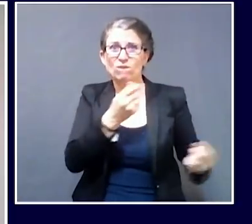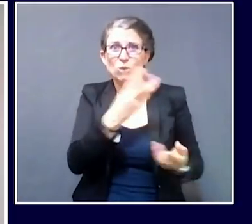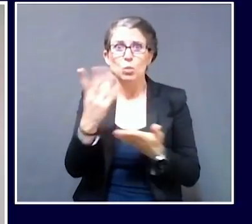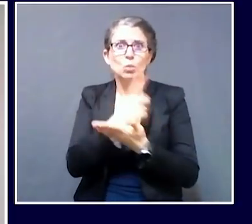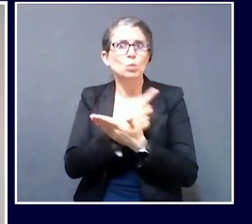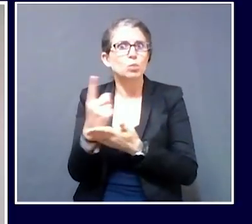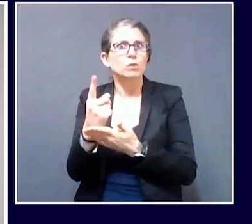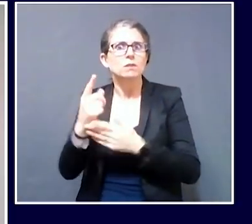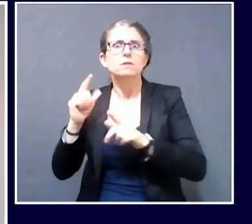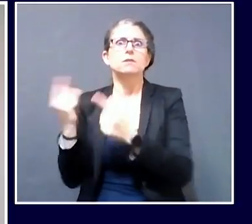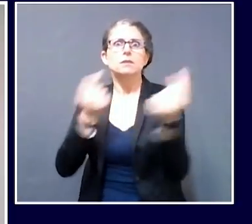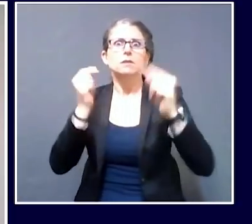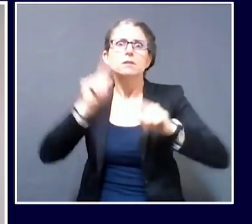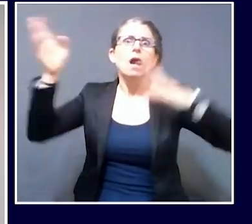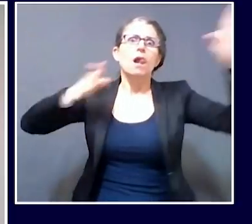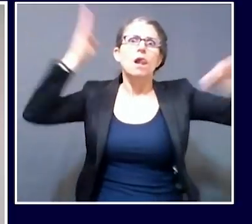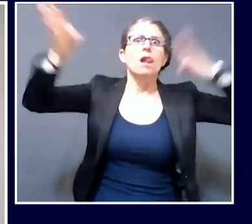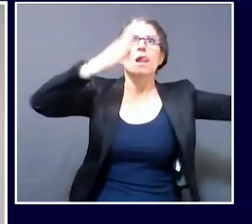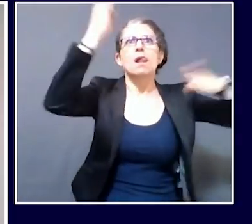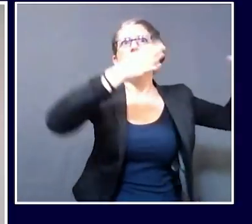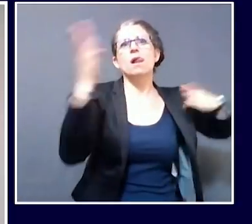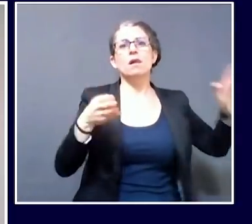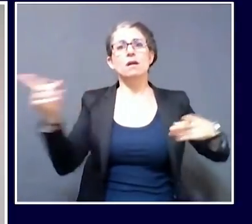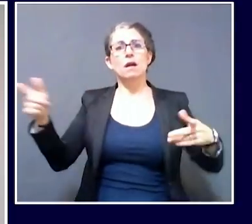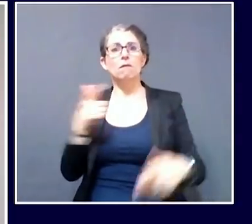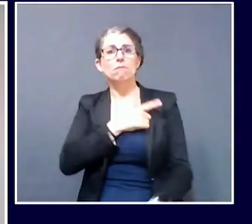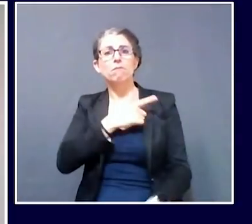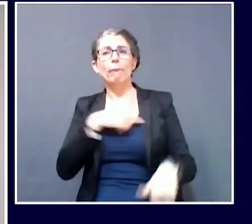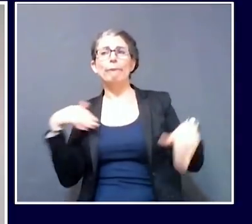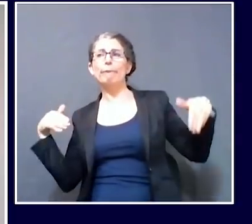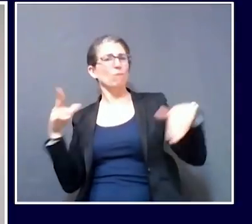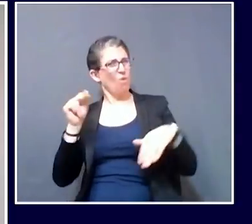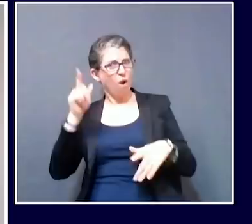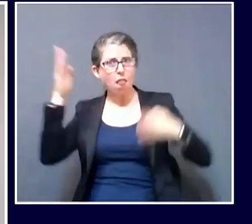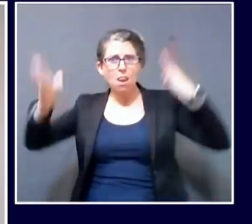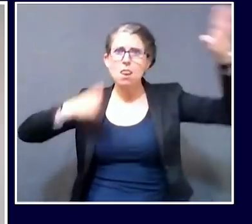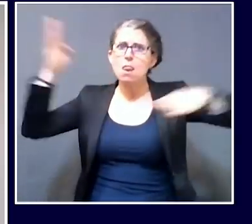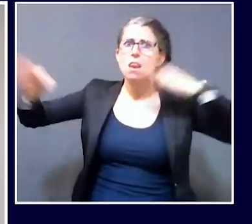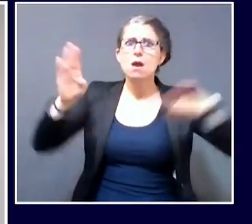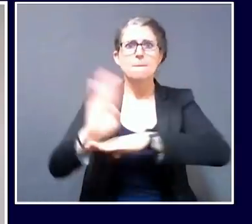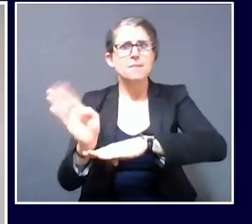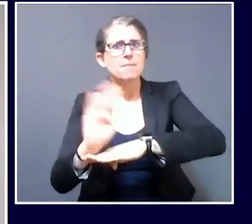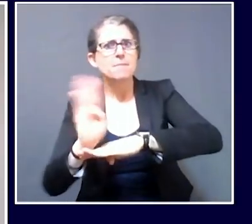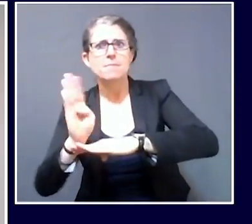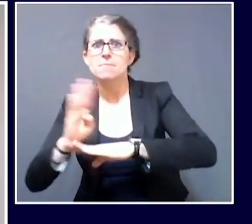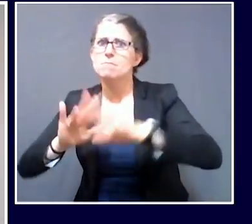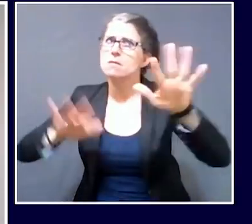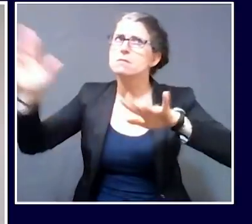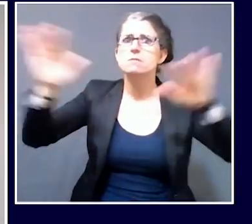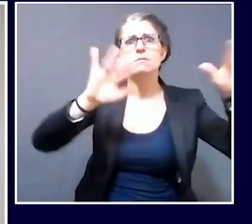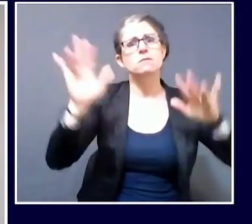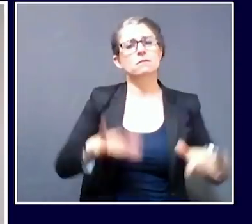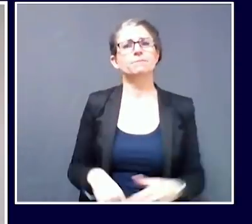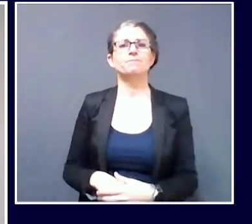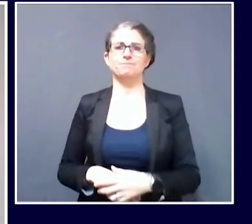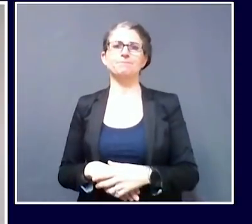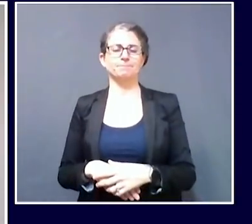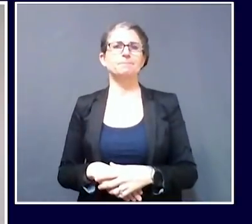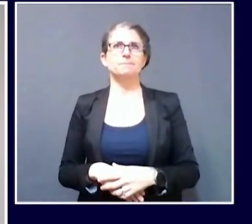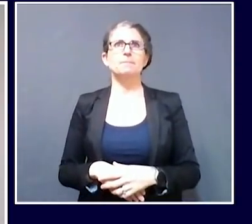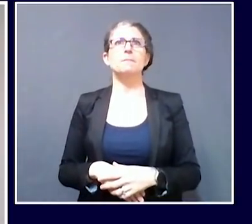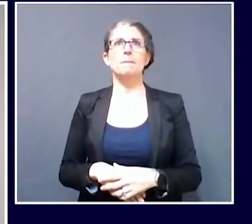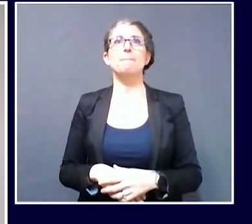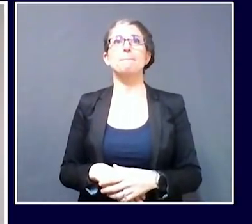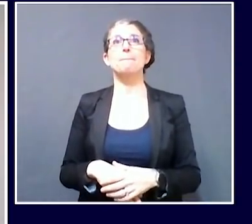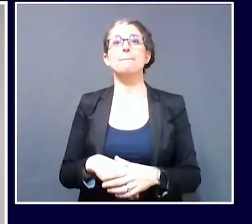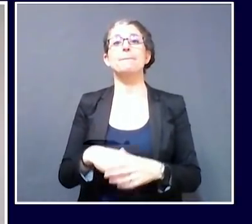no signs of slowing down. Another thing that's not slowing down is our overall delivery of personal